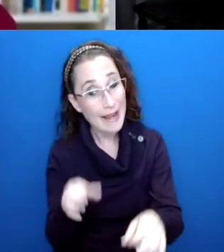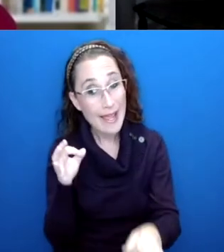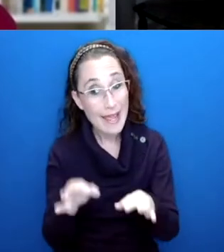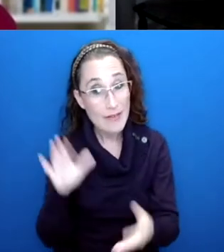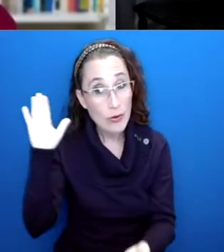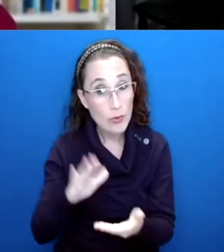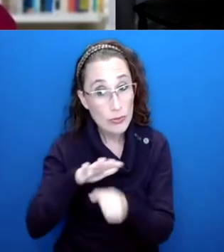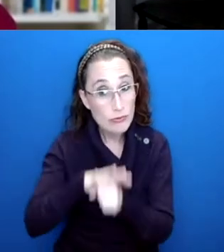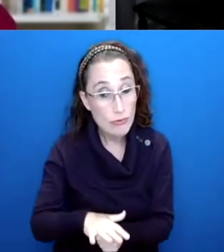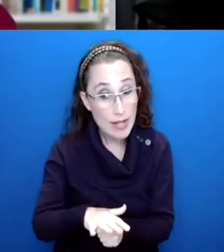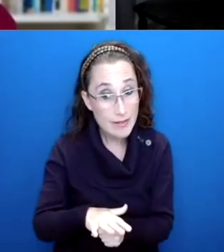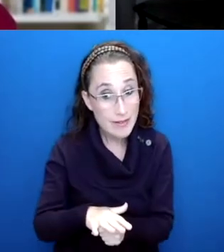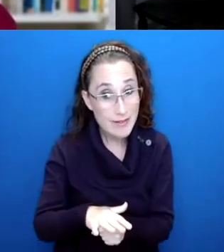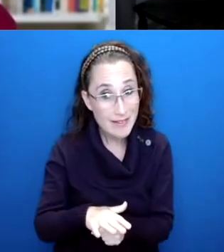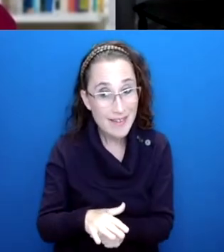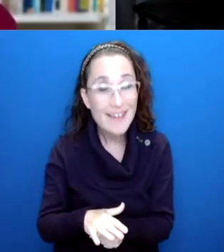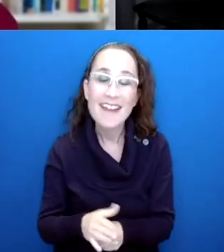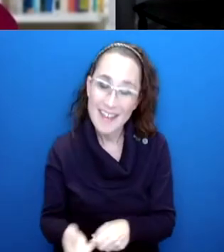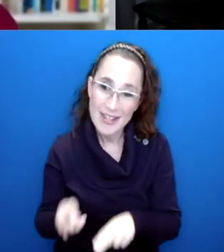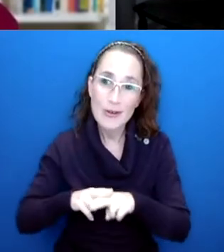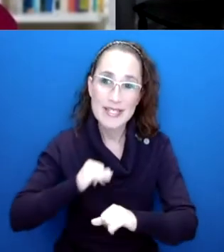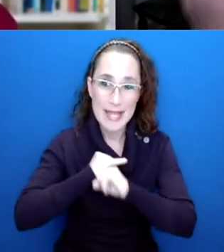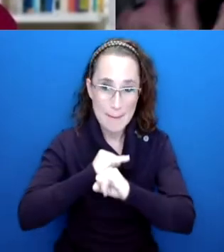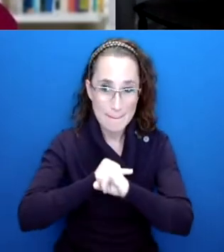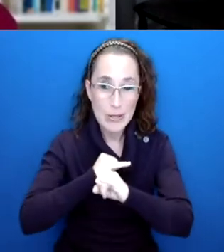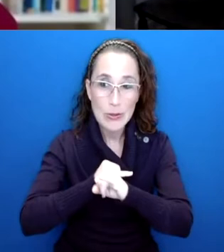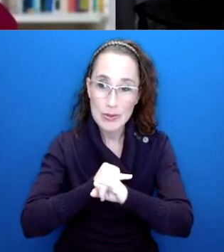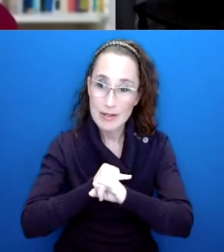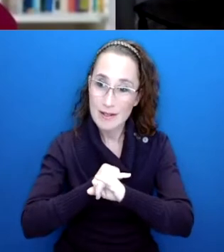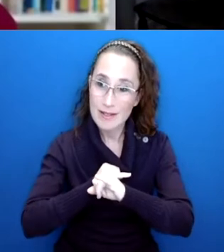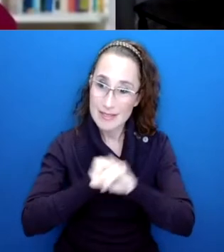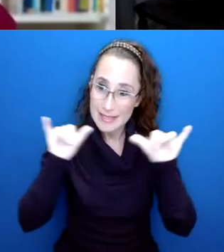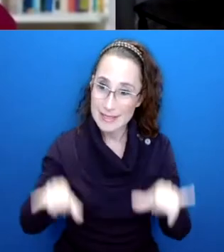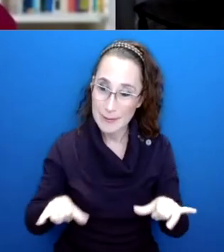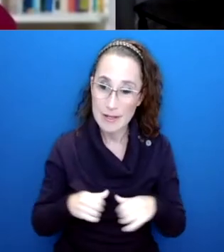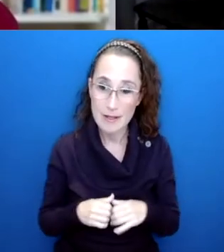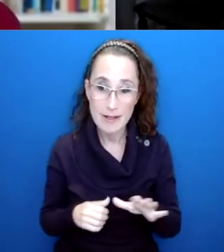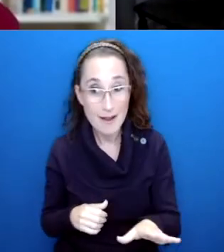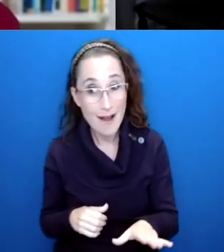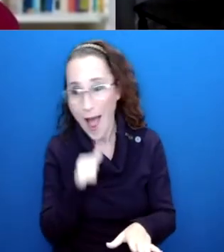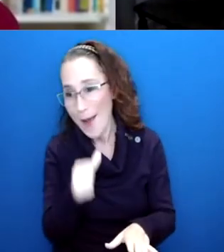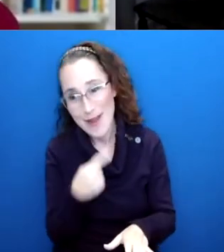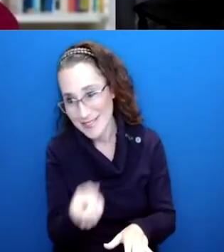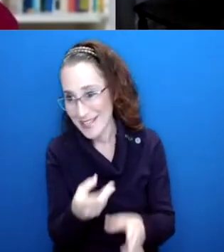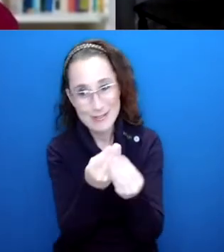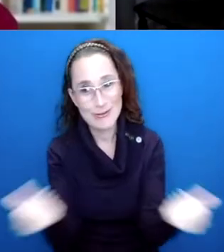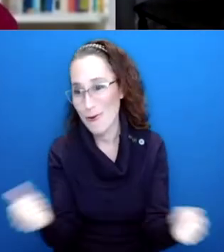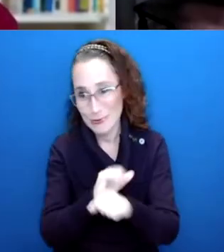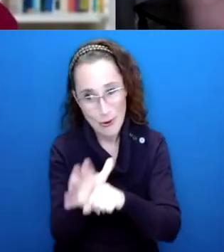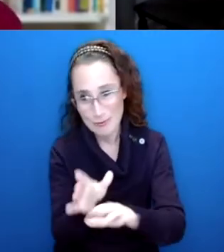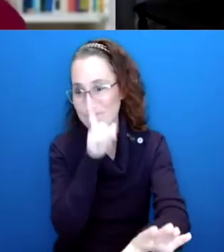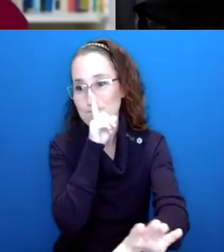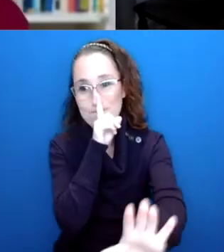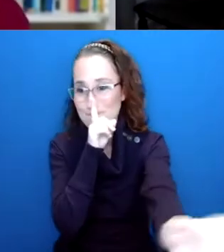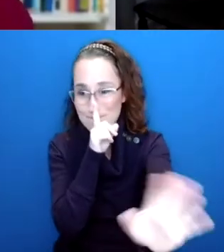stress levels, you actually boost your immunity. So there's actually an argument to be made. I mean, I'm not saying this is the solution to COVID, of course. But